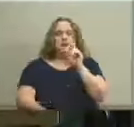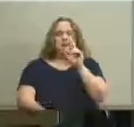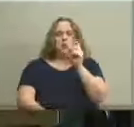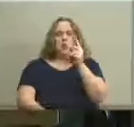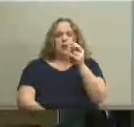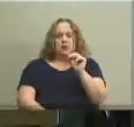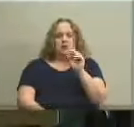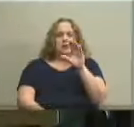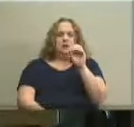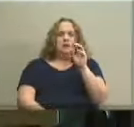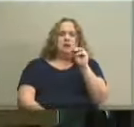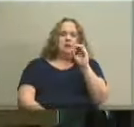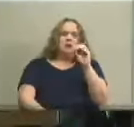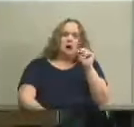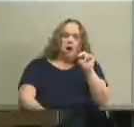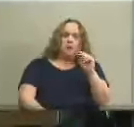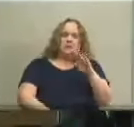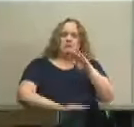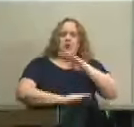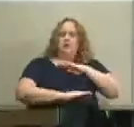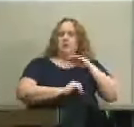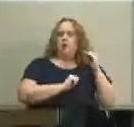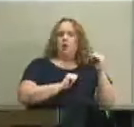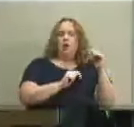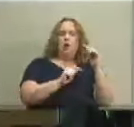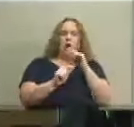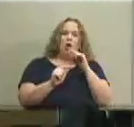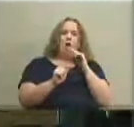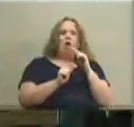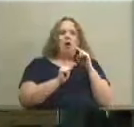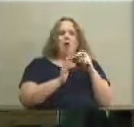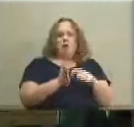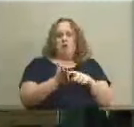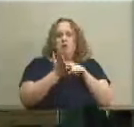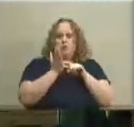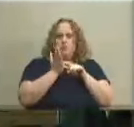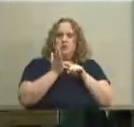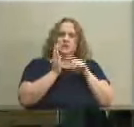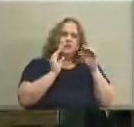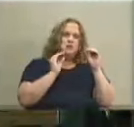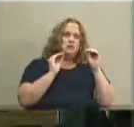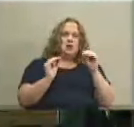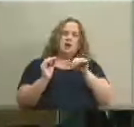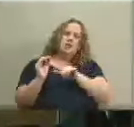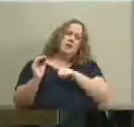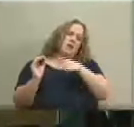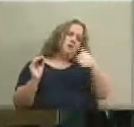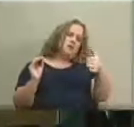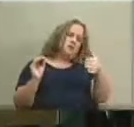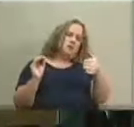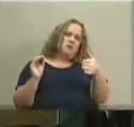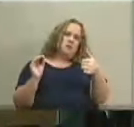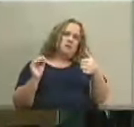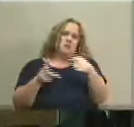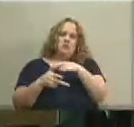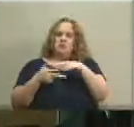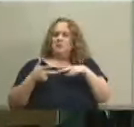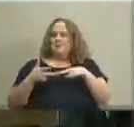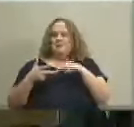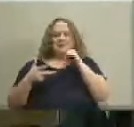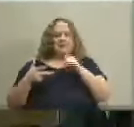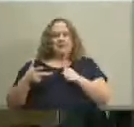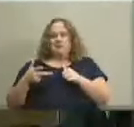met all of the applicable requirements none of the other did